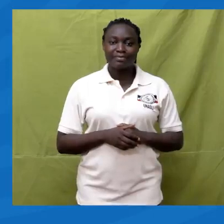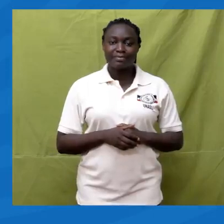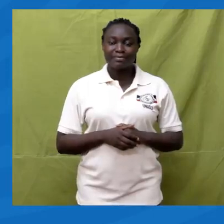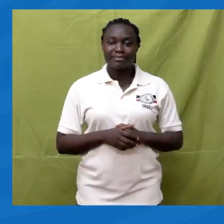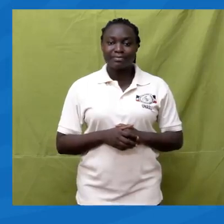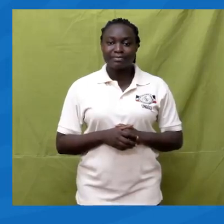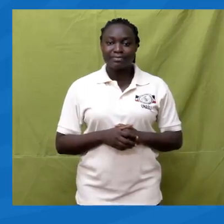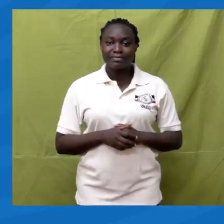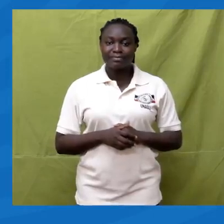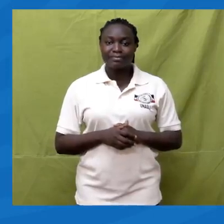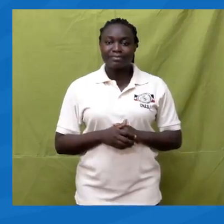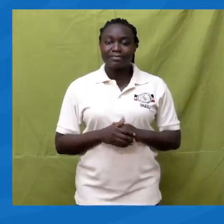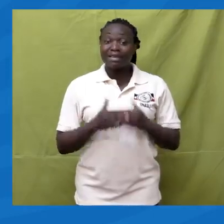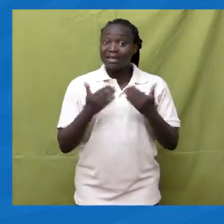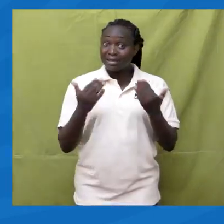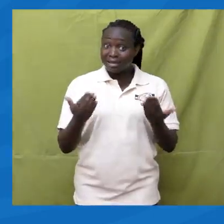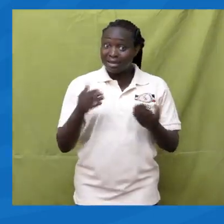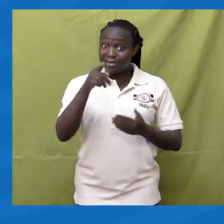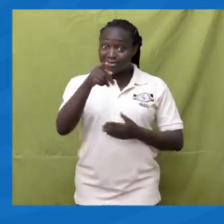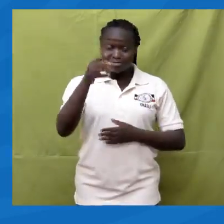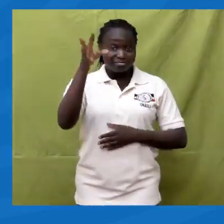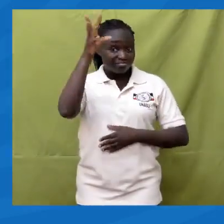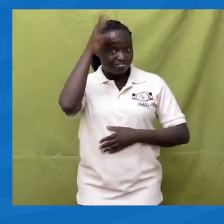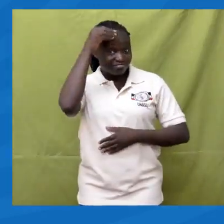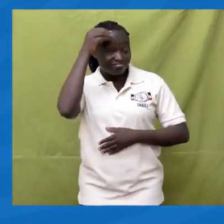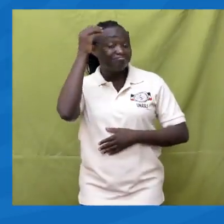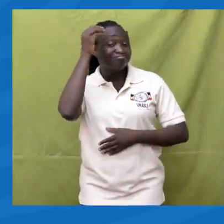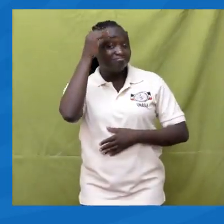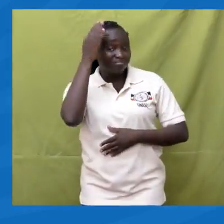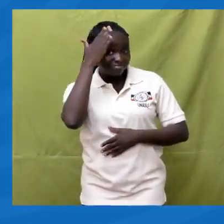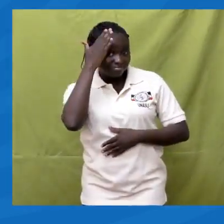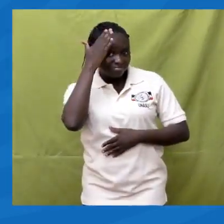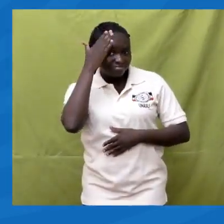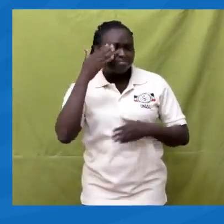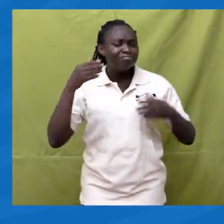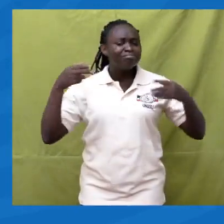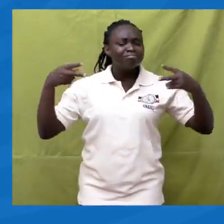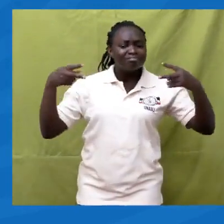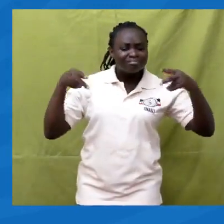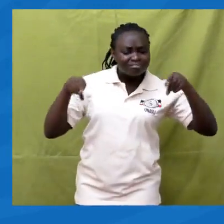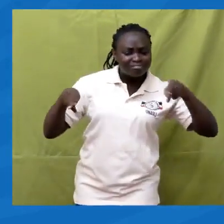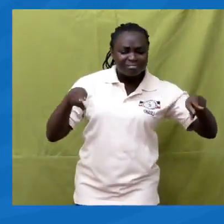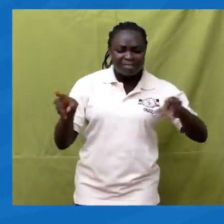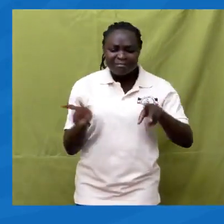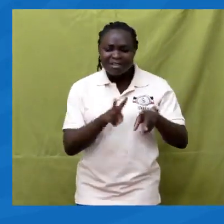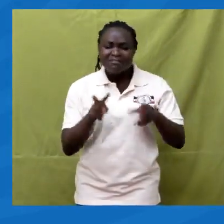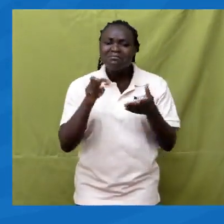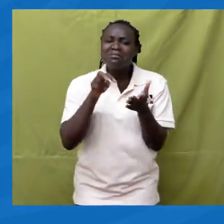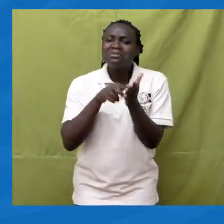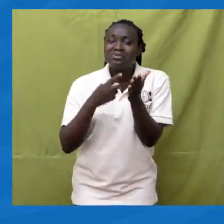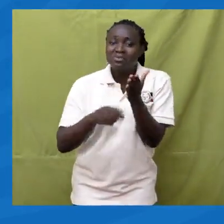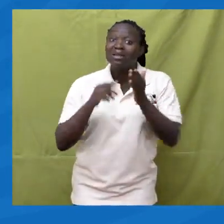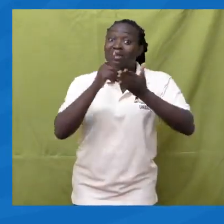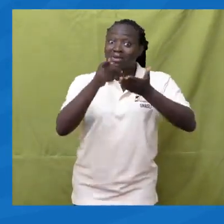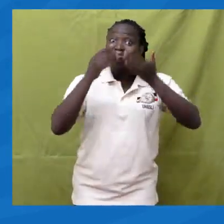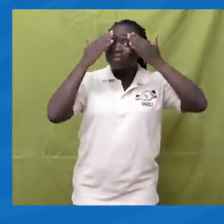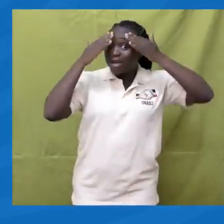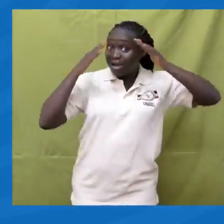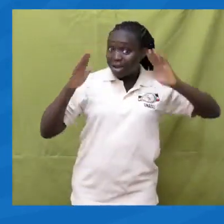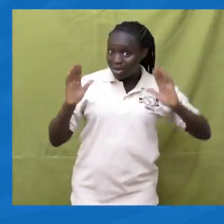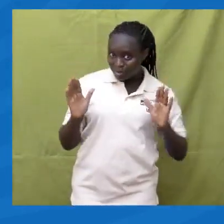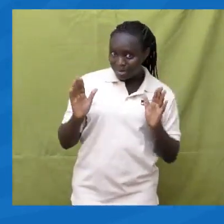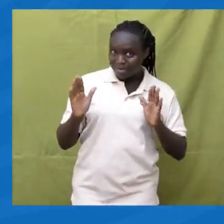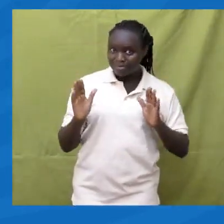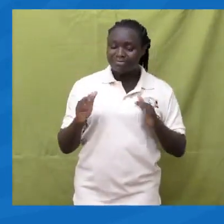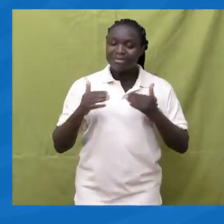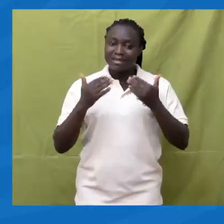Now that you know What equivalent sets are You